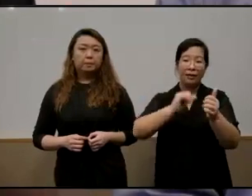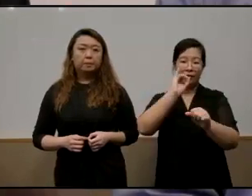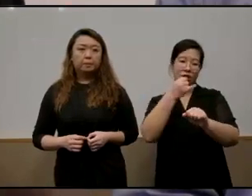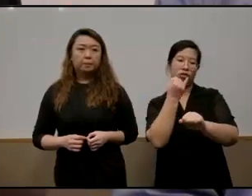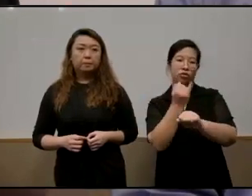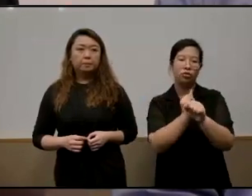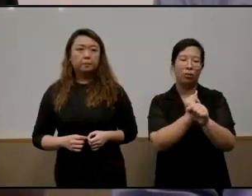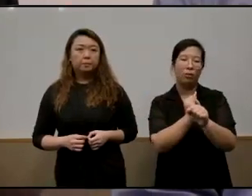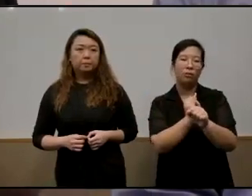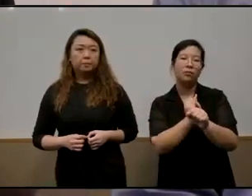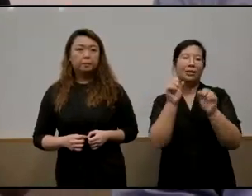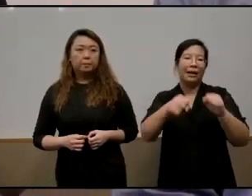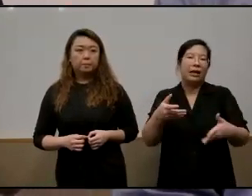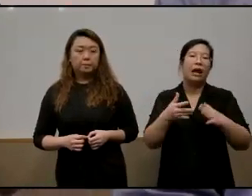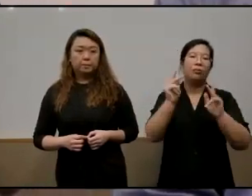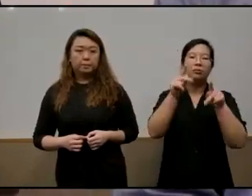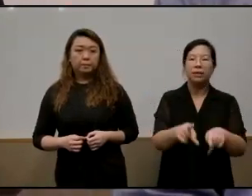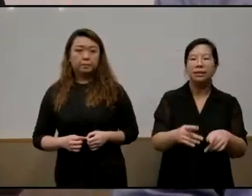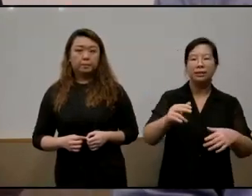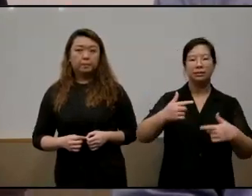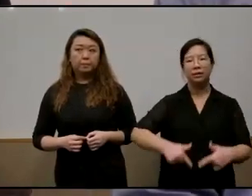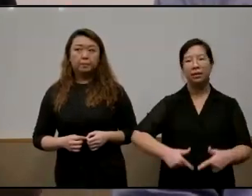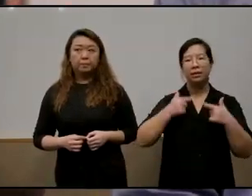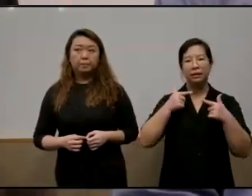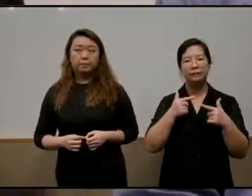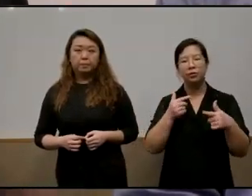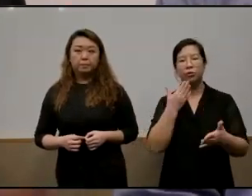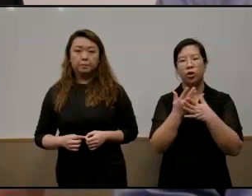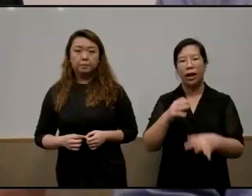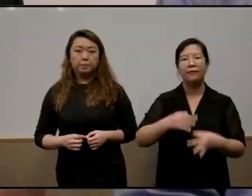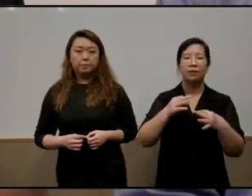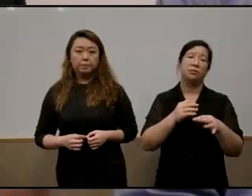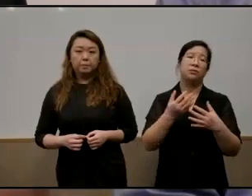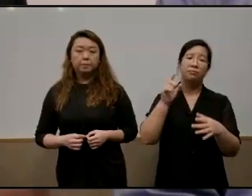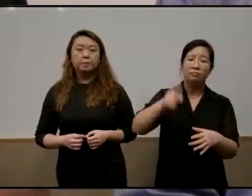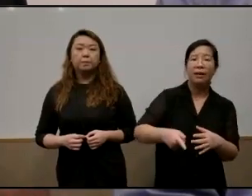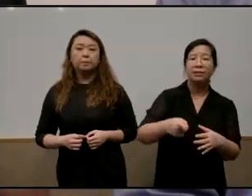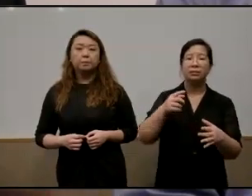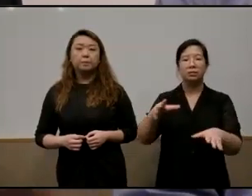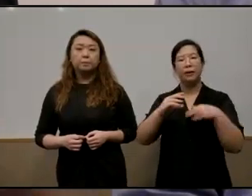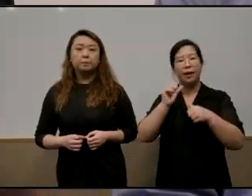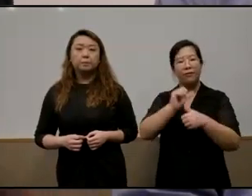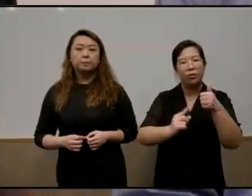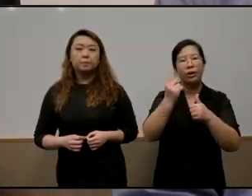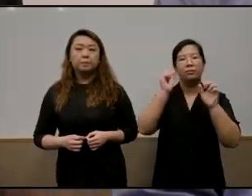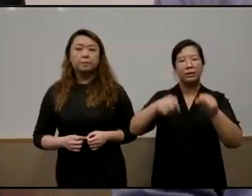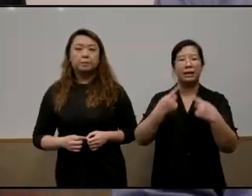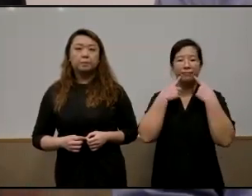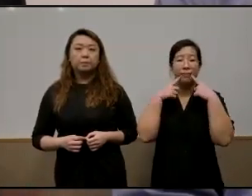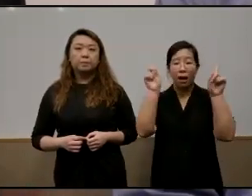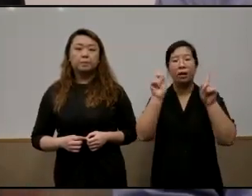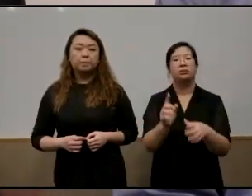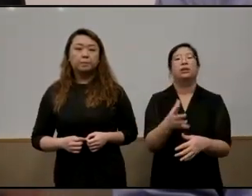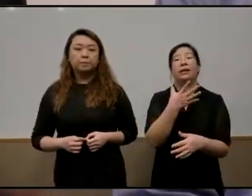dignified way we need to accept that everyone can be successful and success in that